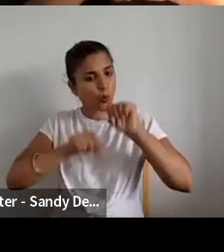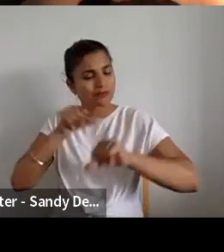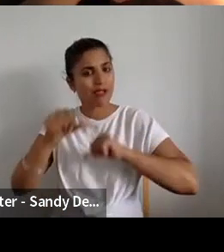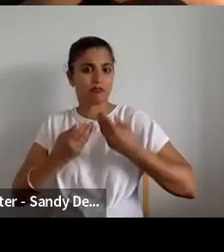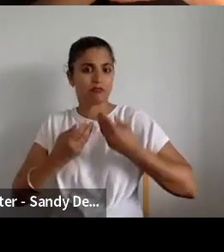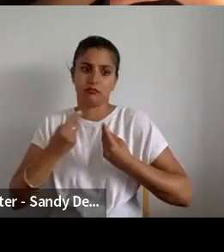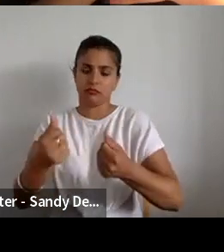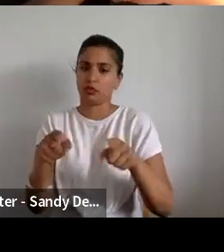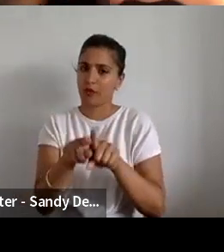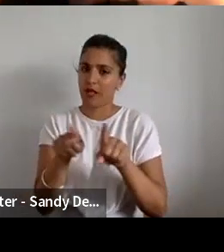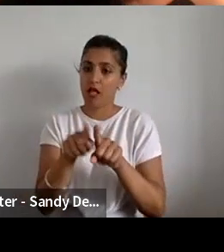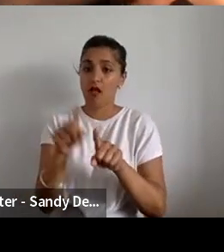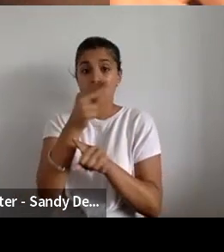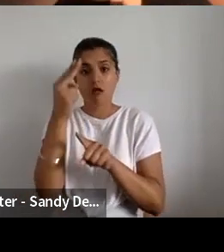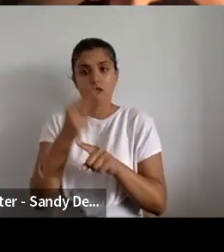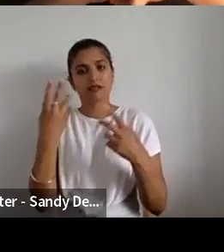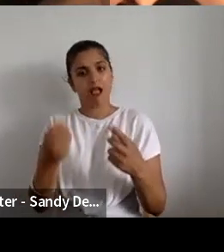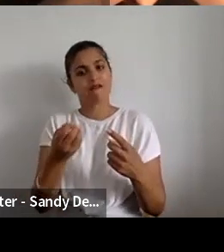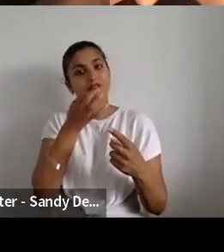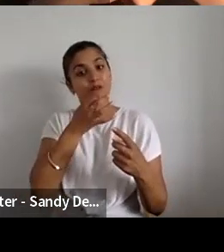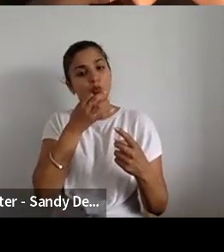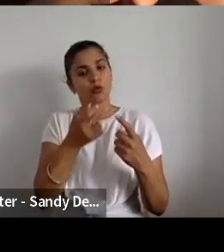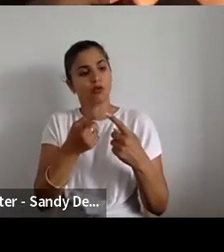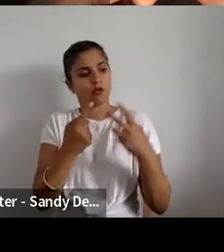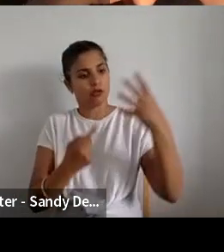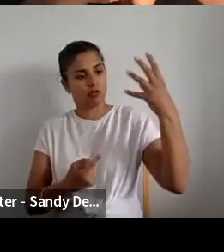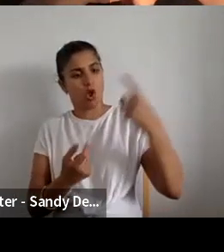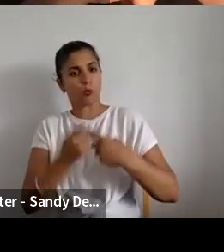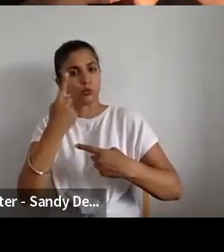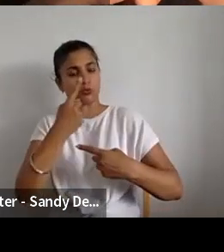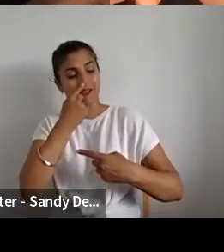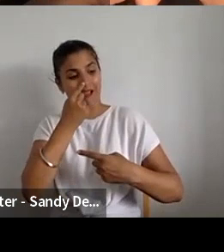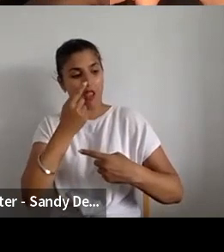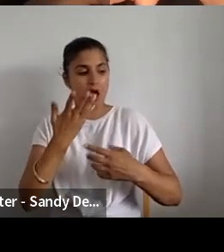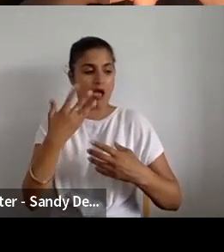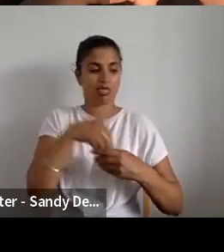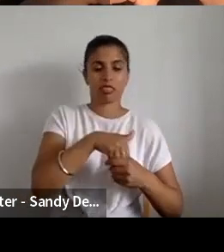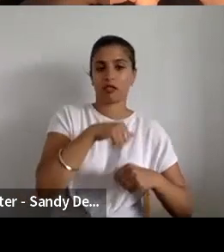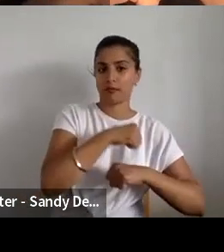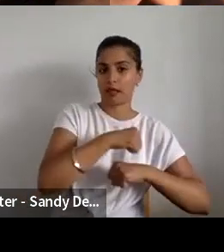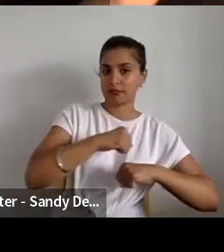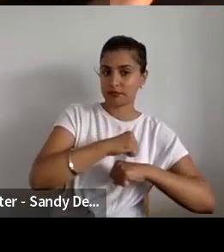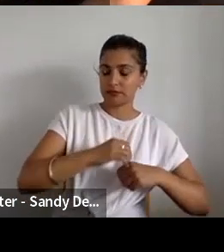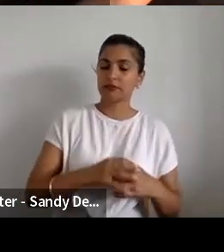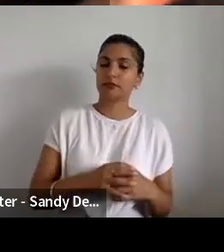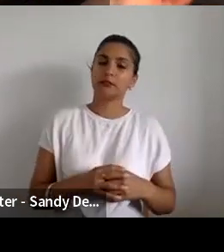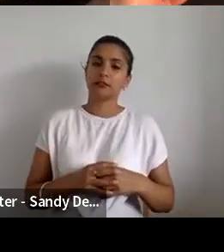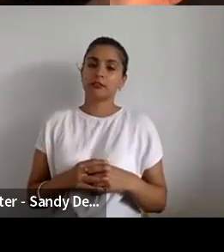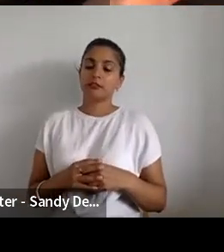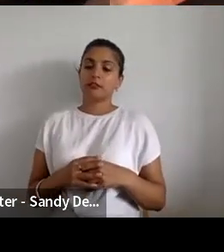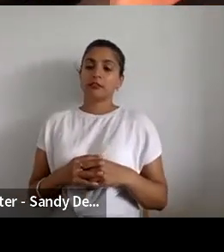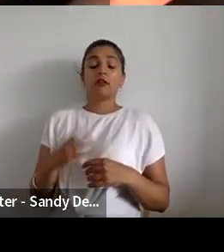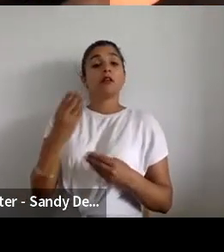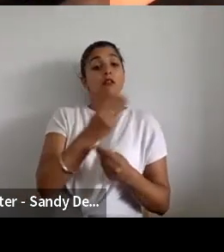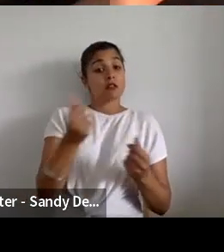multiple opportunities to get to get space. So actually, we ended up sort of putting a lot of those who were